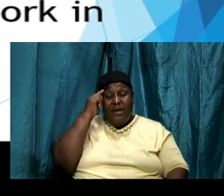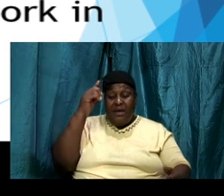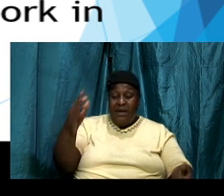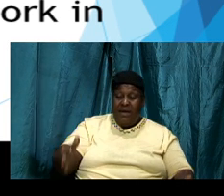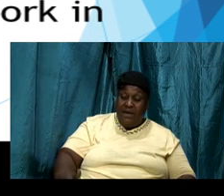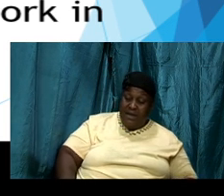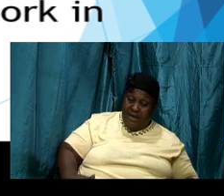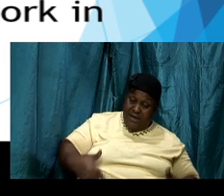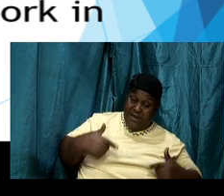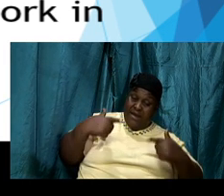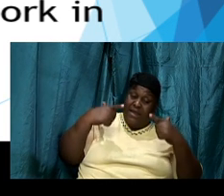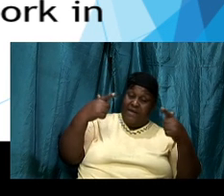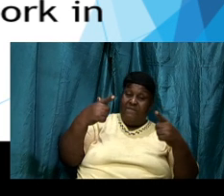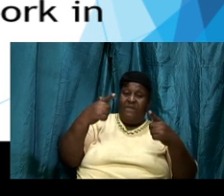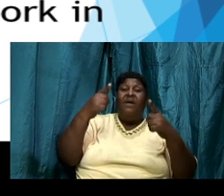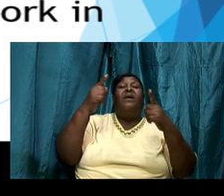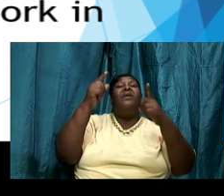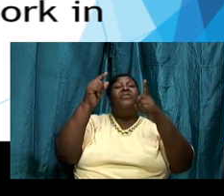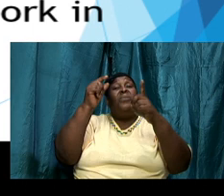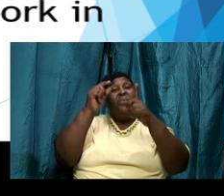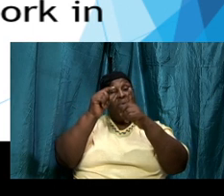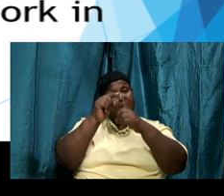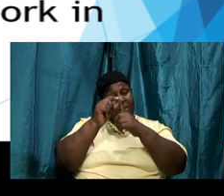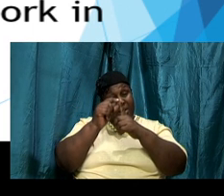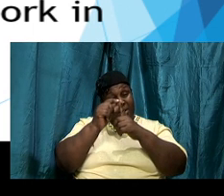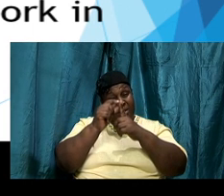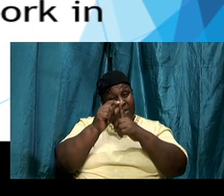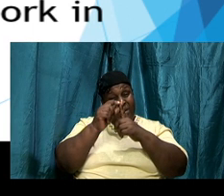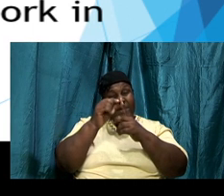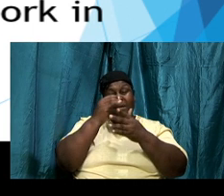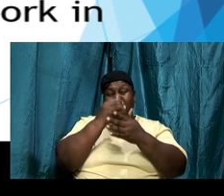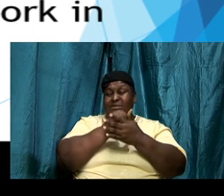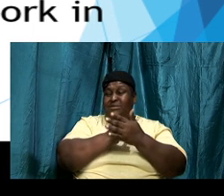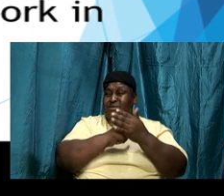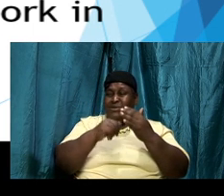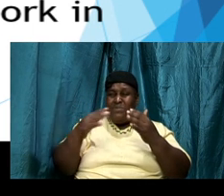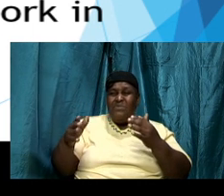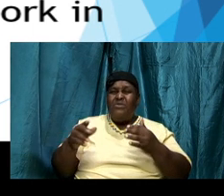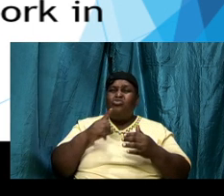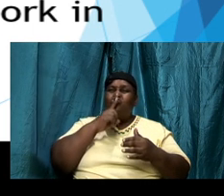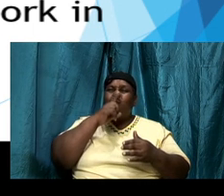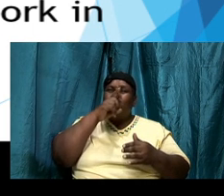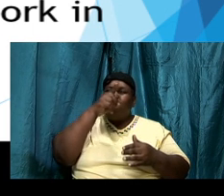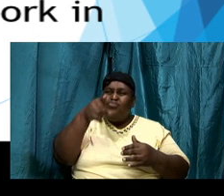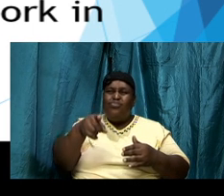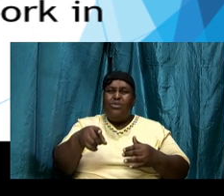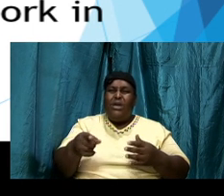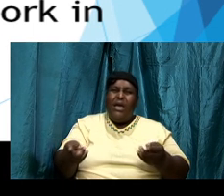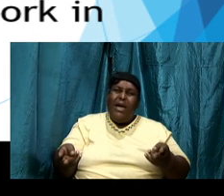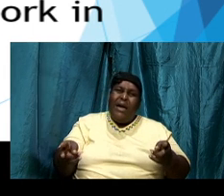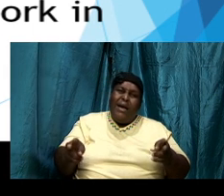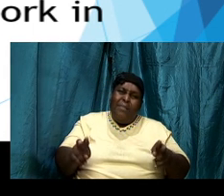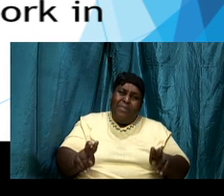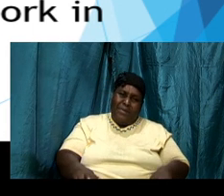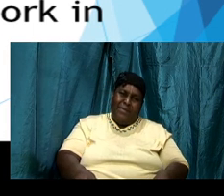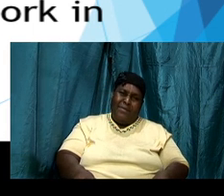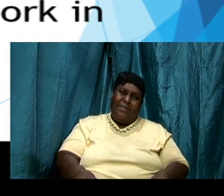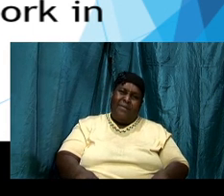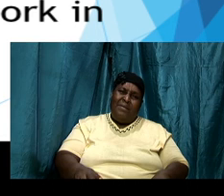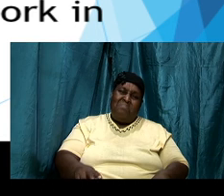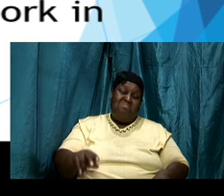the word something is literally happening that many folks don't realize